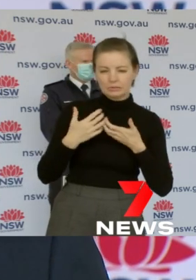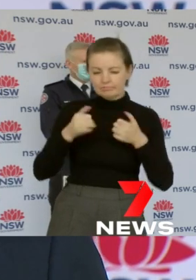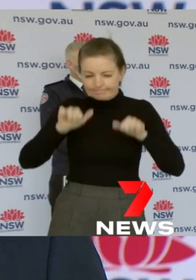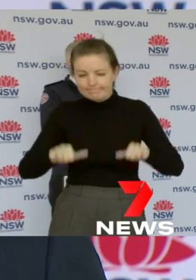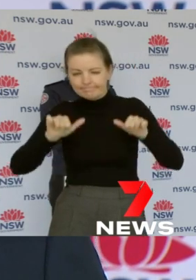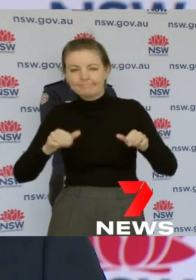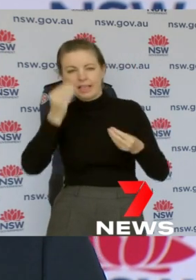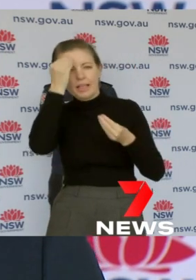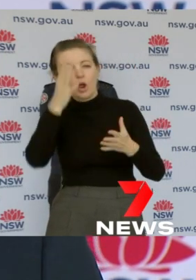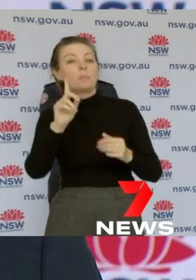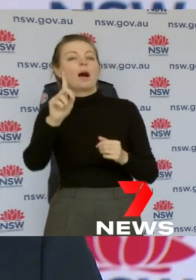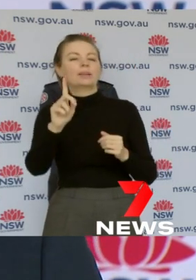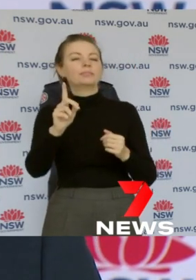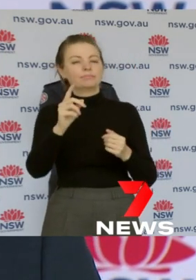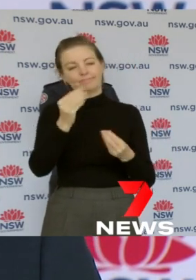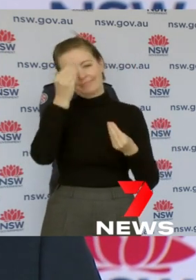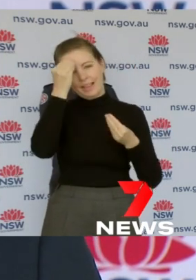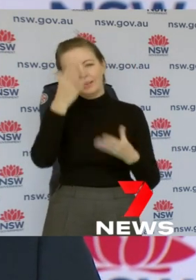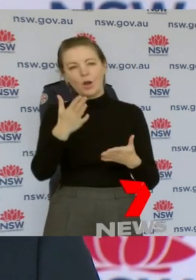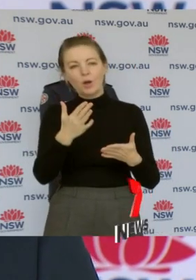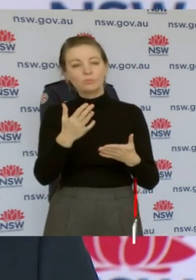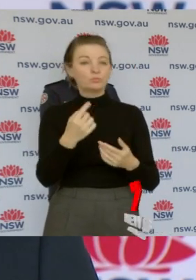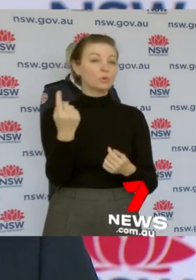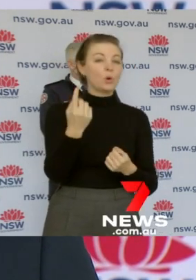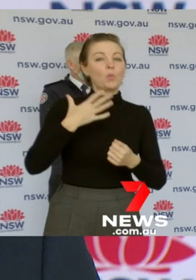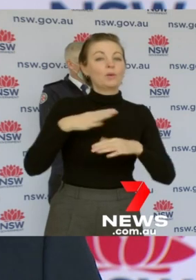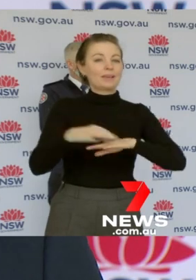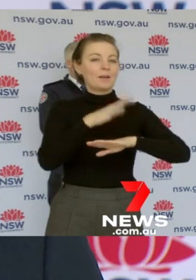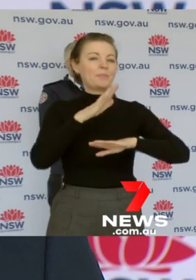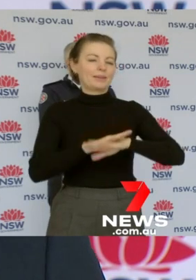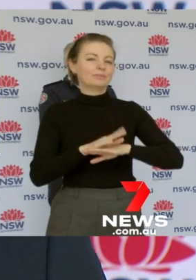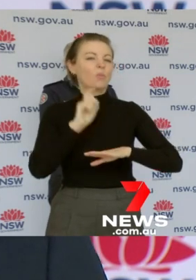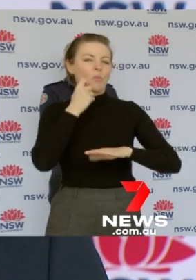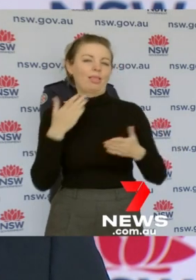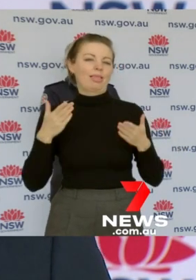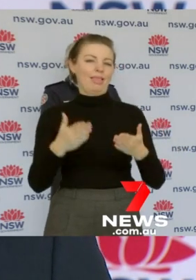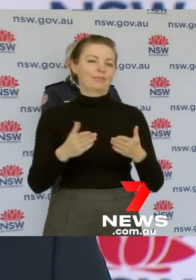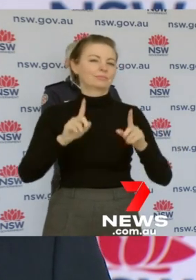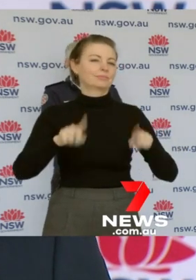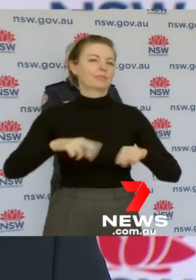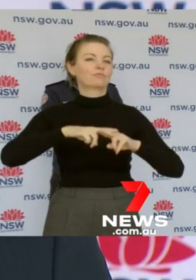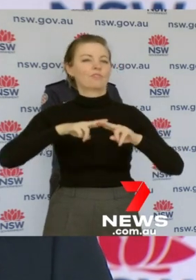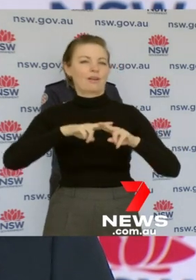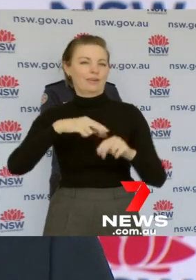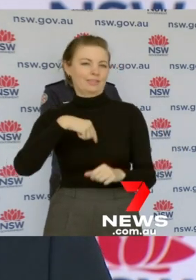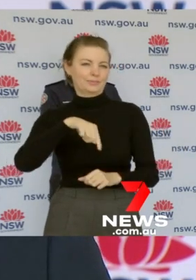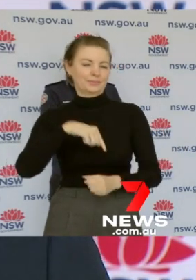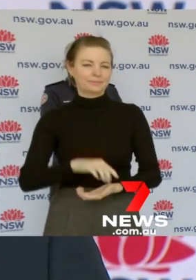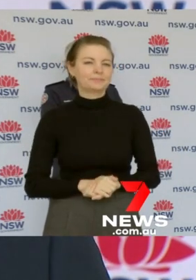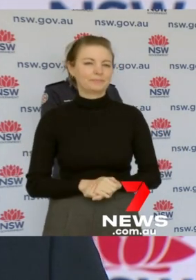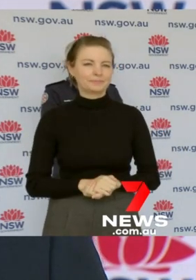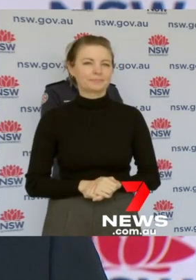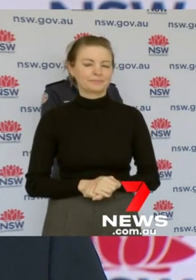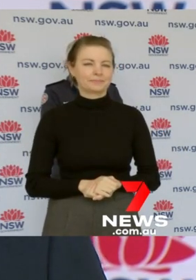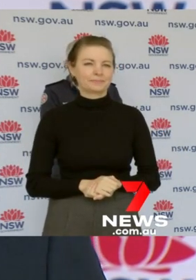people to know that if you do wish to get married you certainly can as of Friday this week. Another